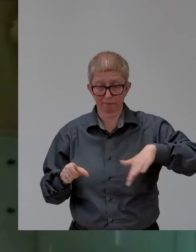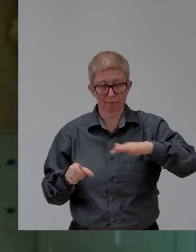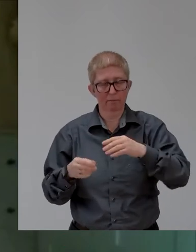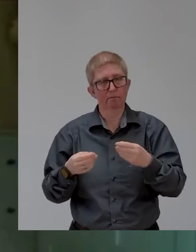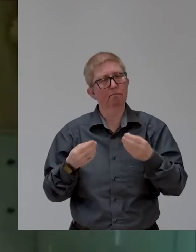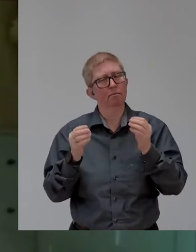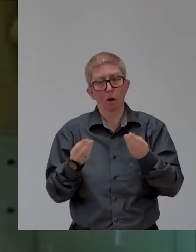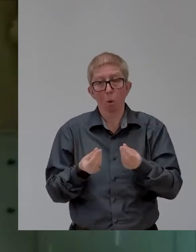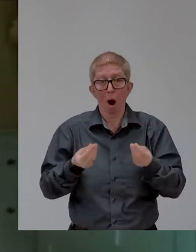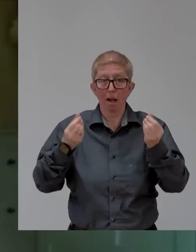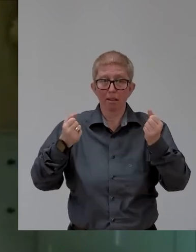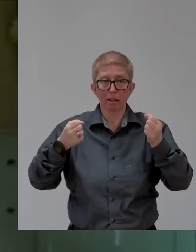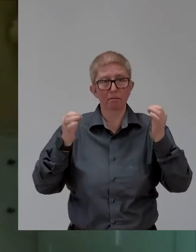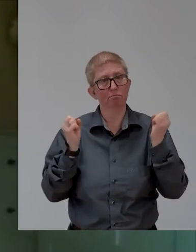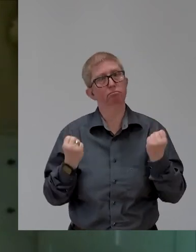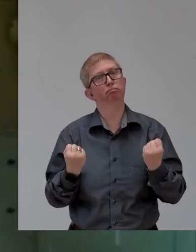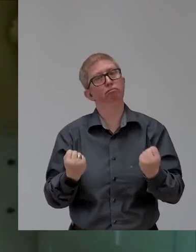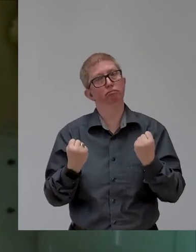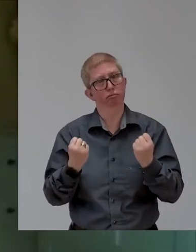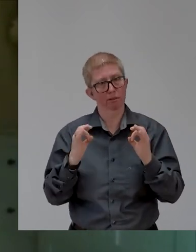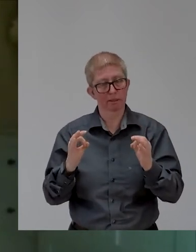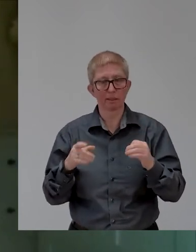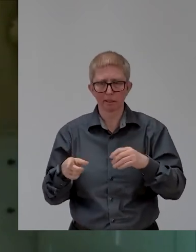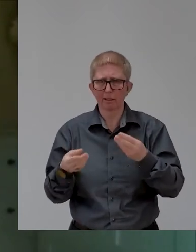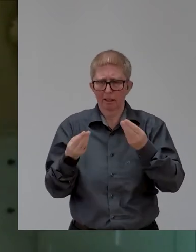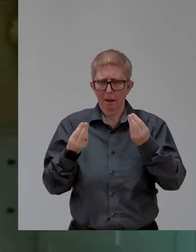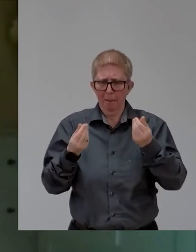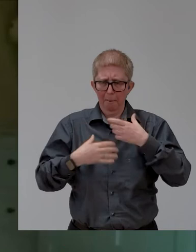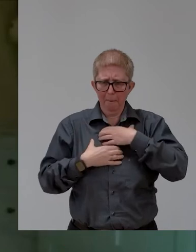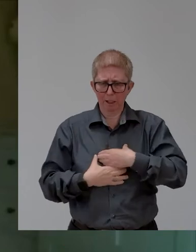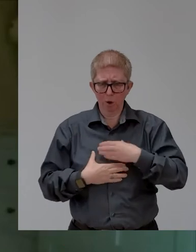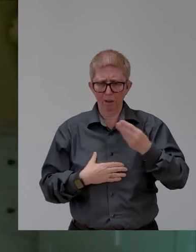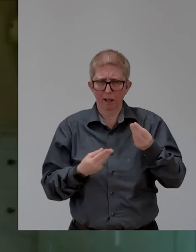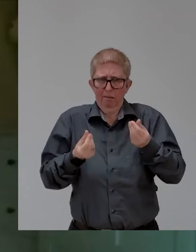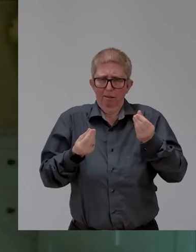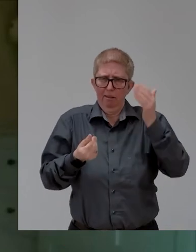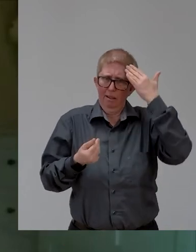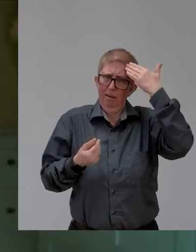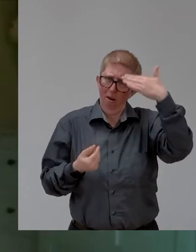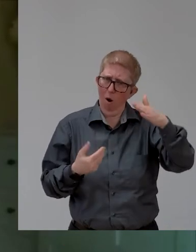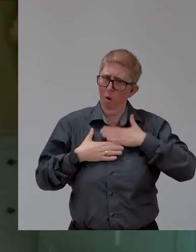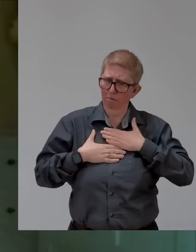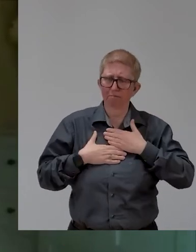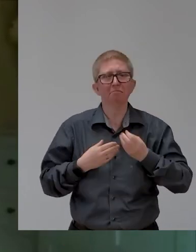to probably add more value to their business than maybe some of the able-bodied candidates were able to find for them. So it is